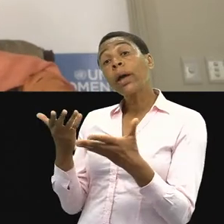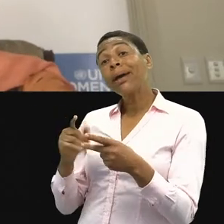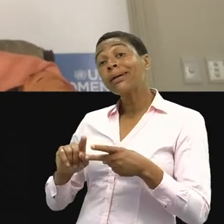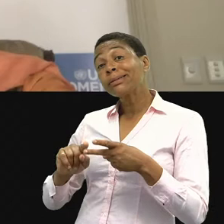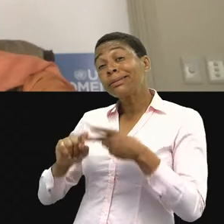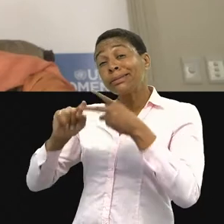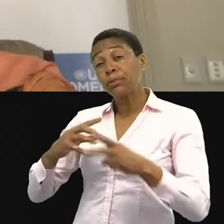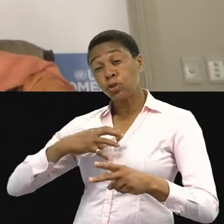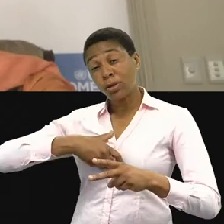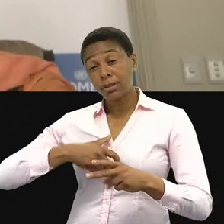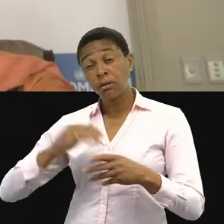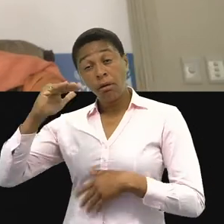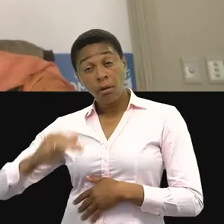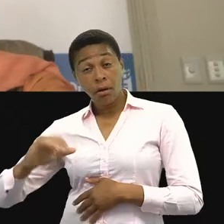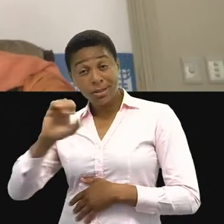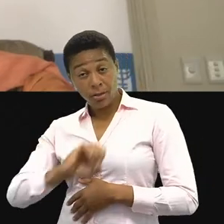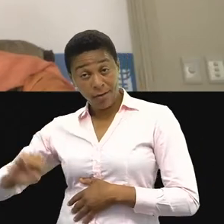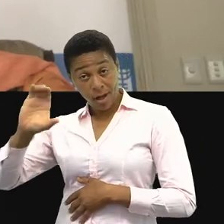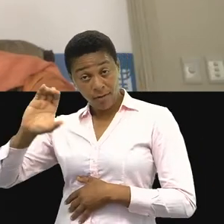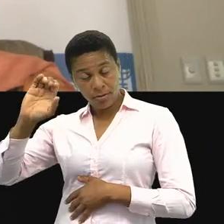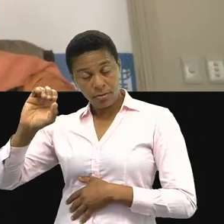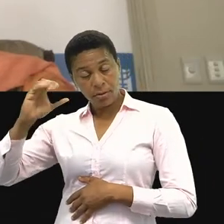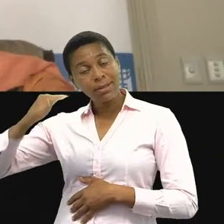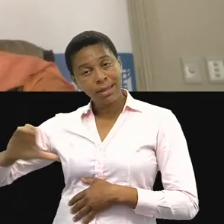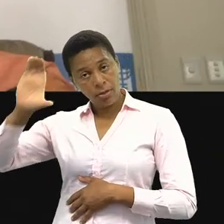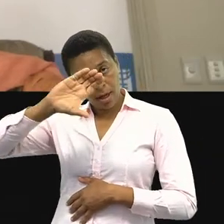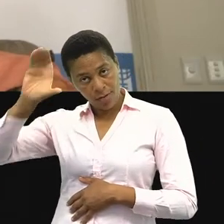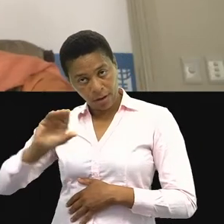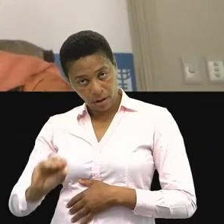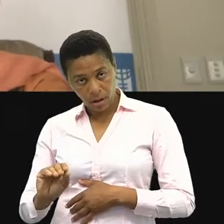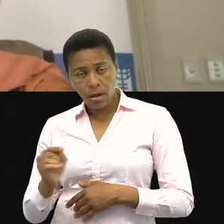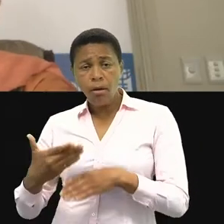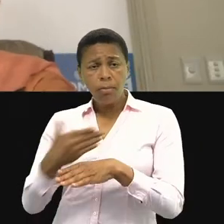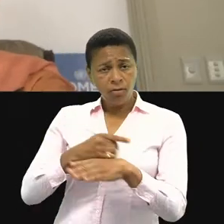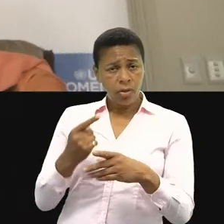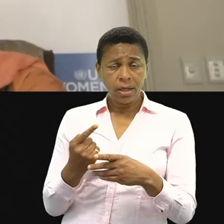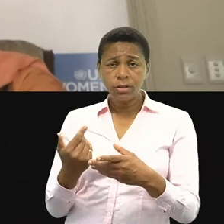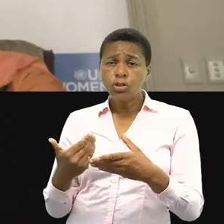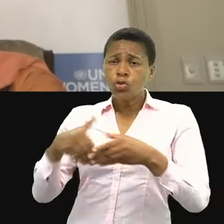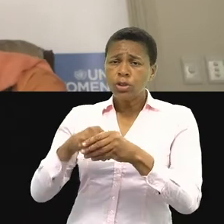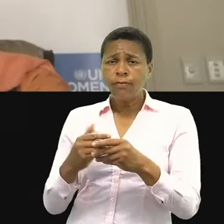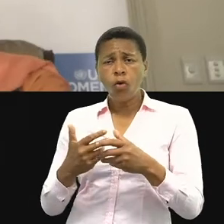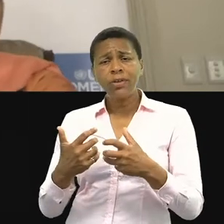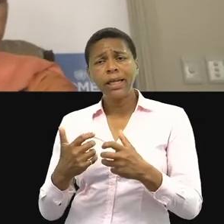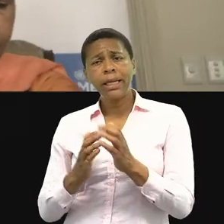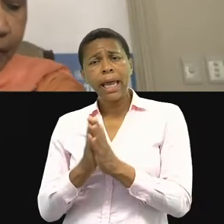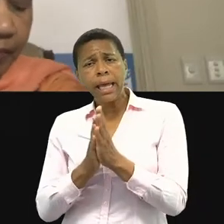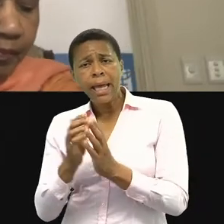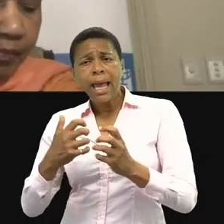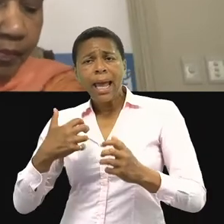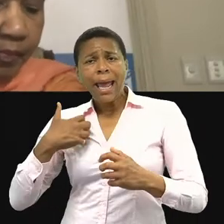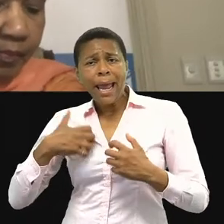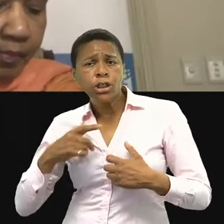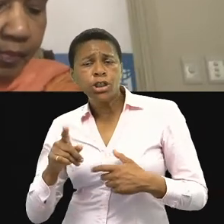and before that she was Minister of Minerals and Energy. She has a huge experience of law, governance,